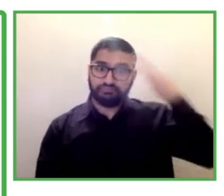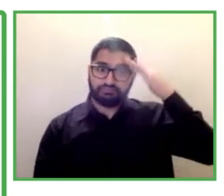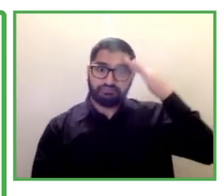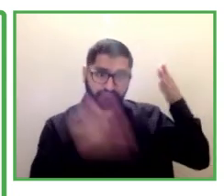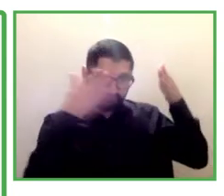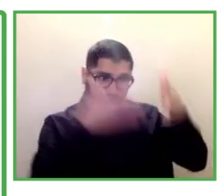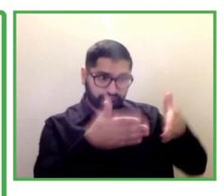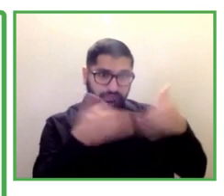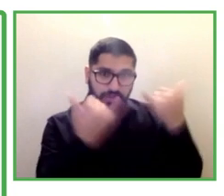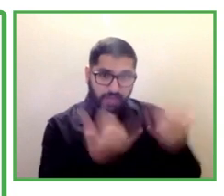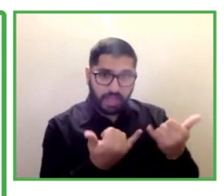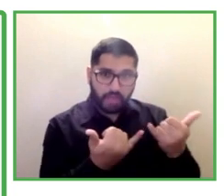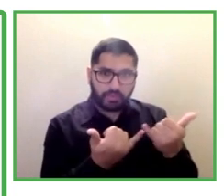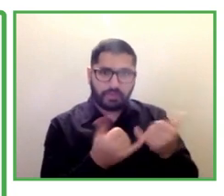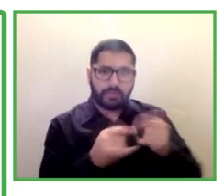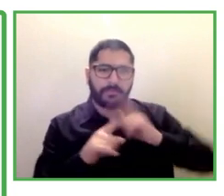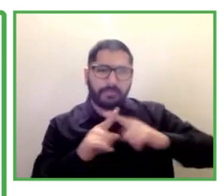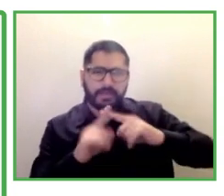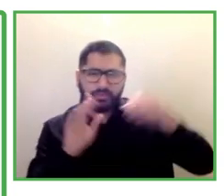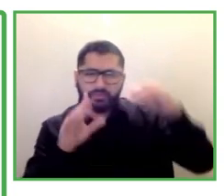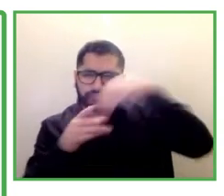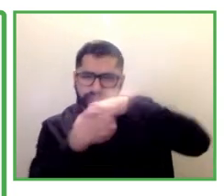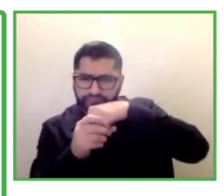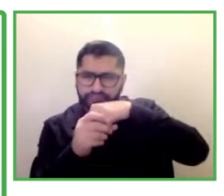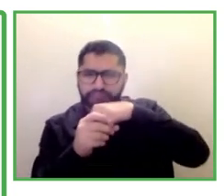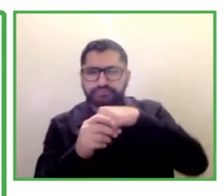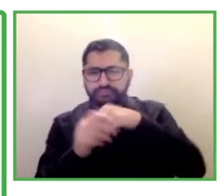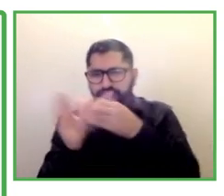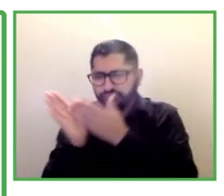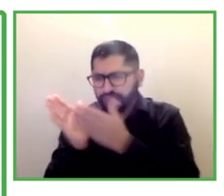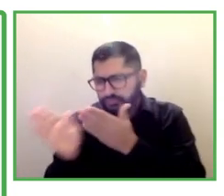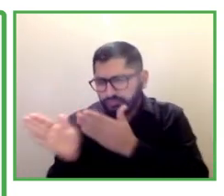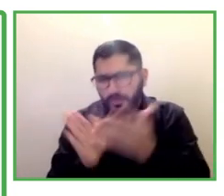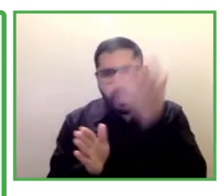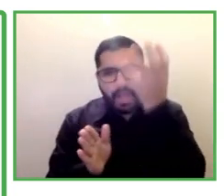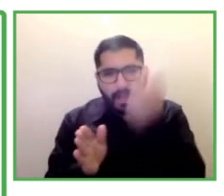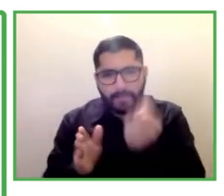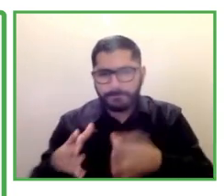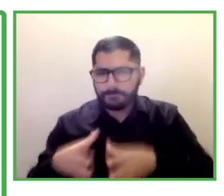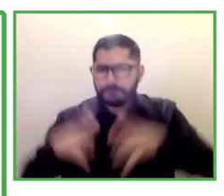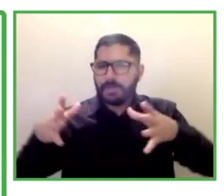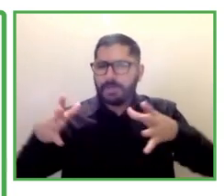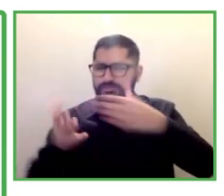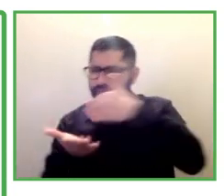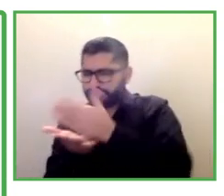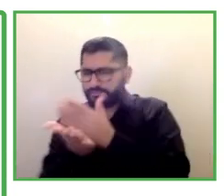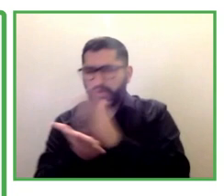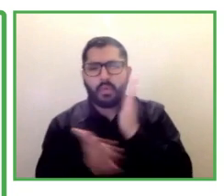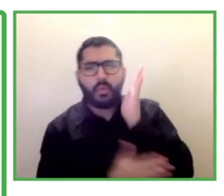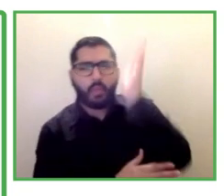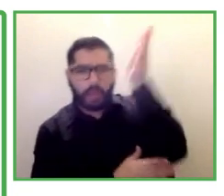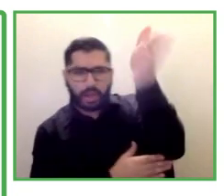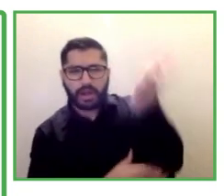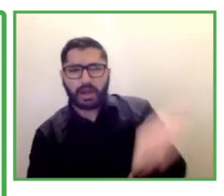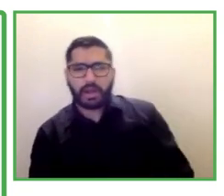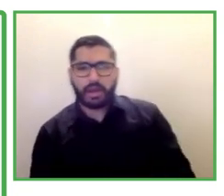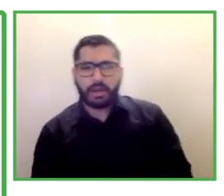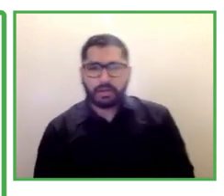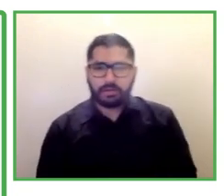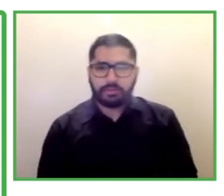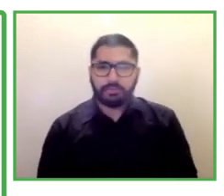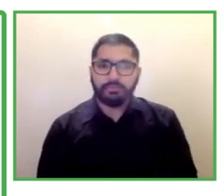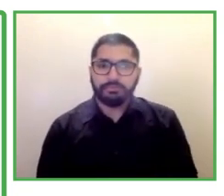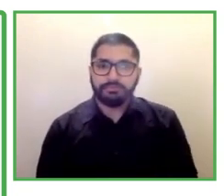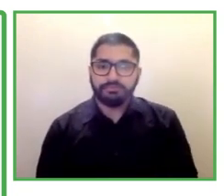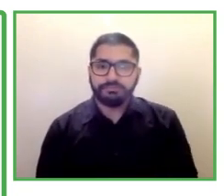organizations more and more keep coming and knocking on our door wanting to get involved in this program so growth is certainly the focus we want to provide